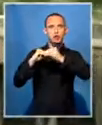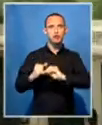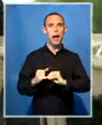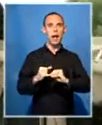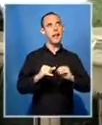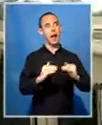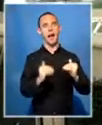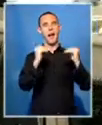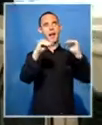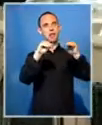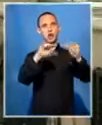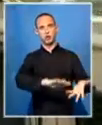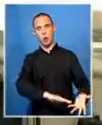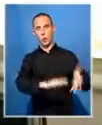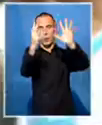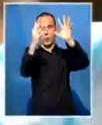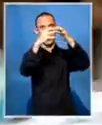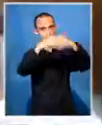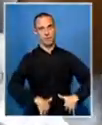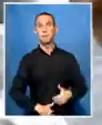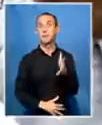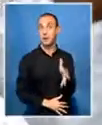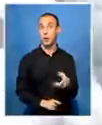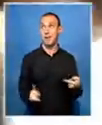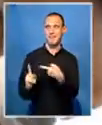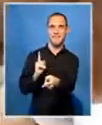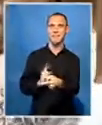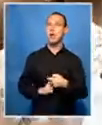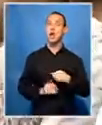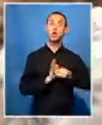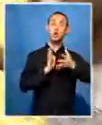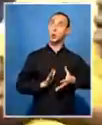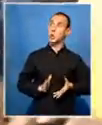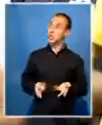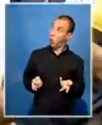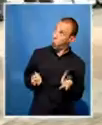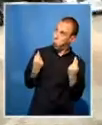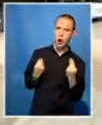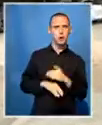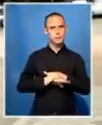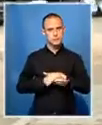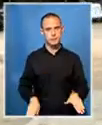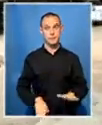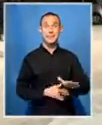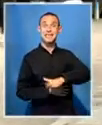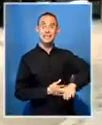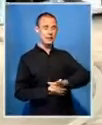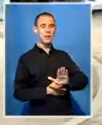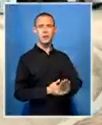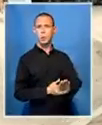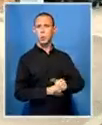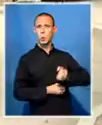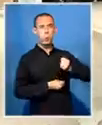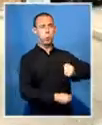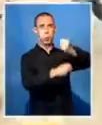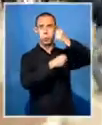at the height of violent student protests across the country. At this campus, it's been a week marked by